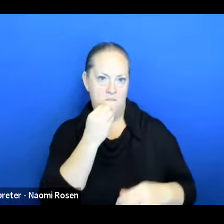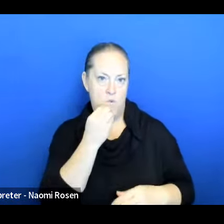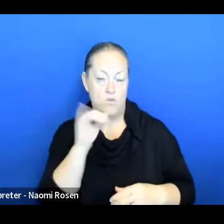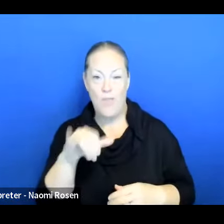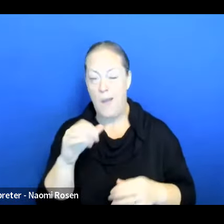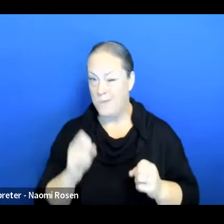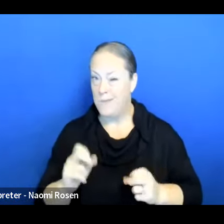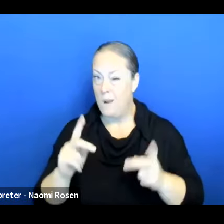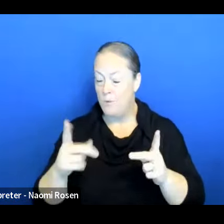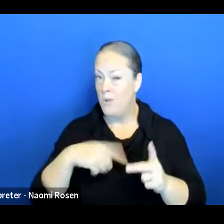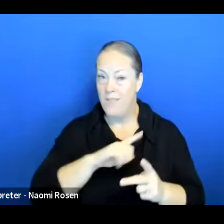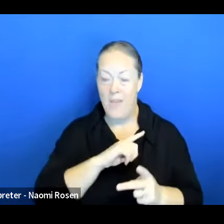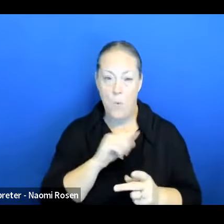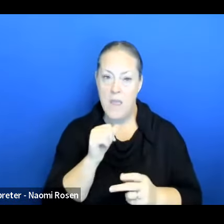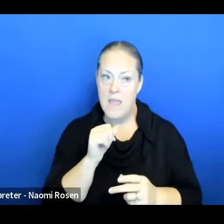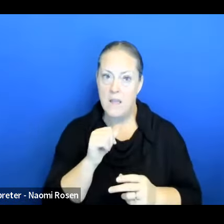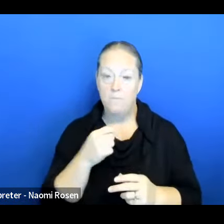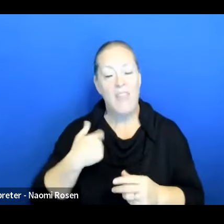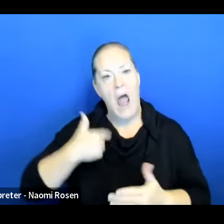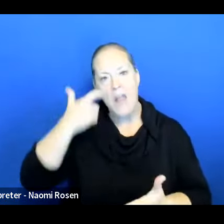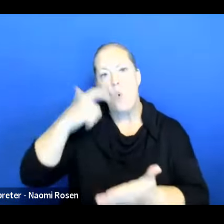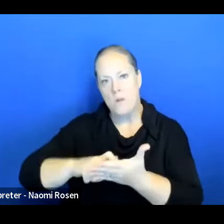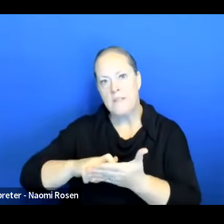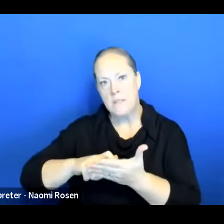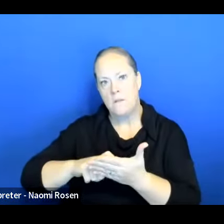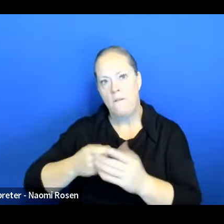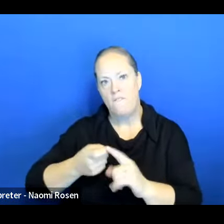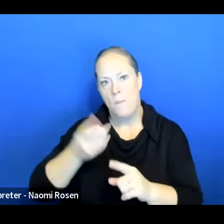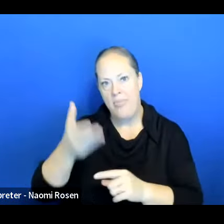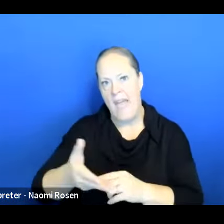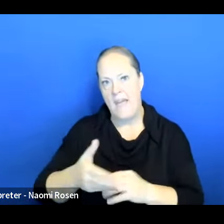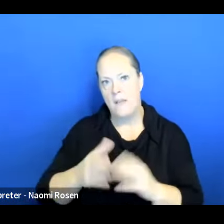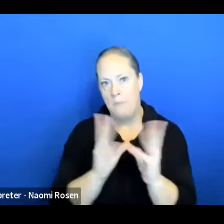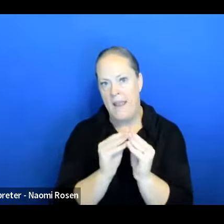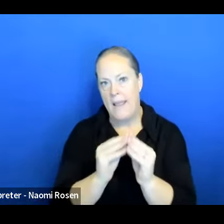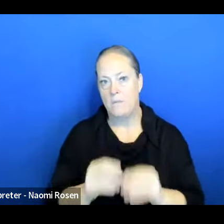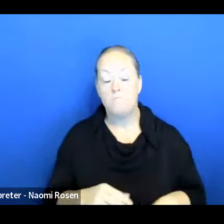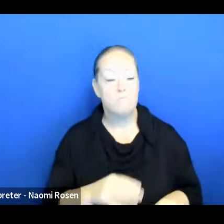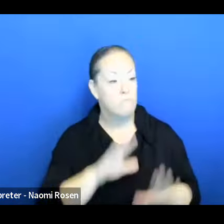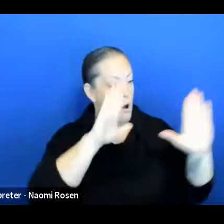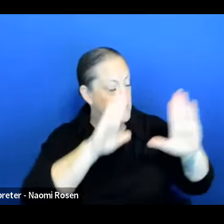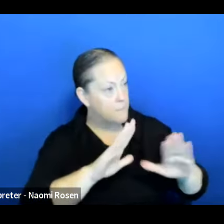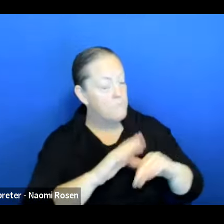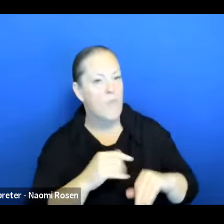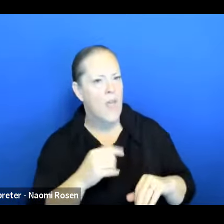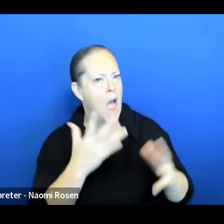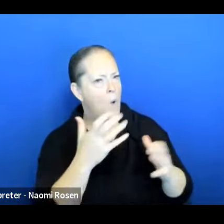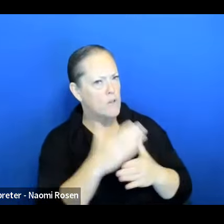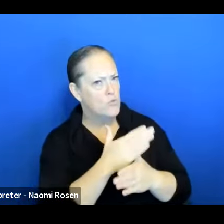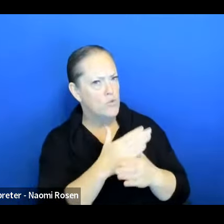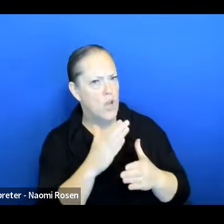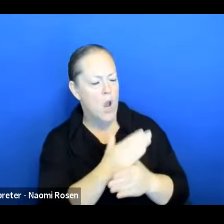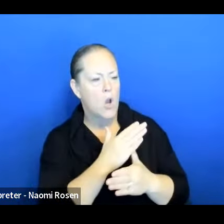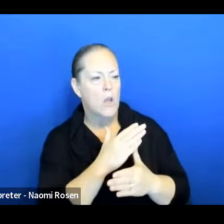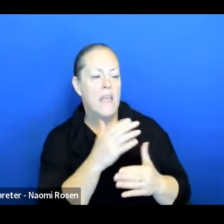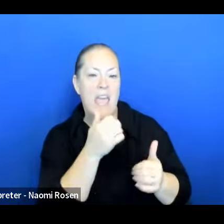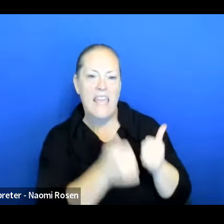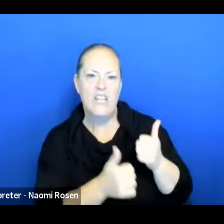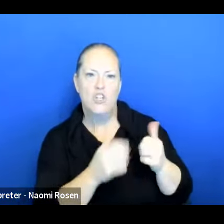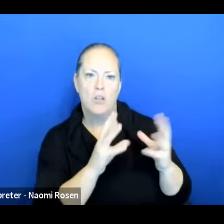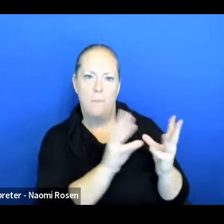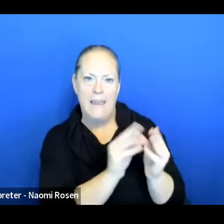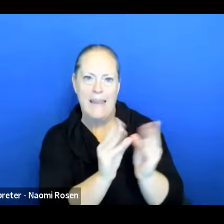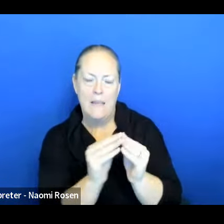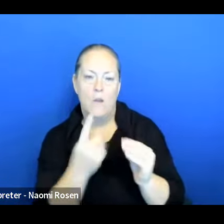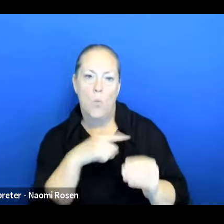that we didn't, that I saw from there. Well, great. I'll share that in each one of these, we had a lot of